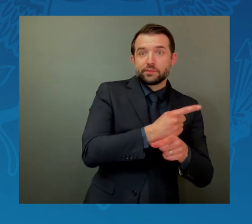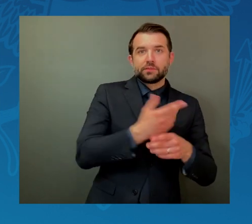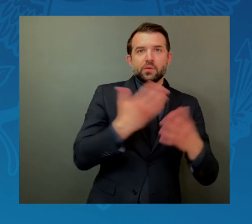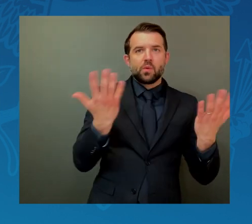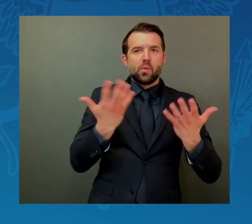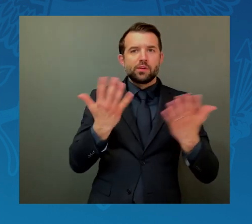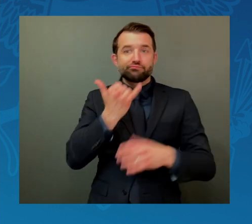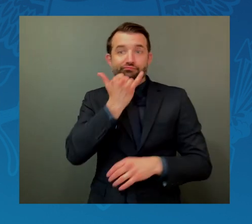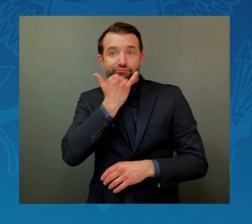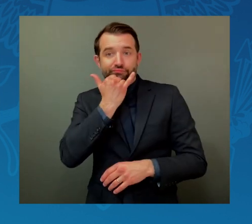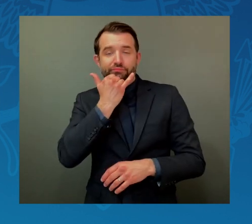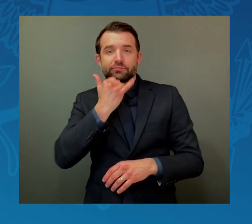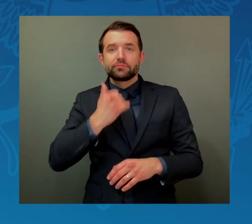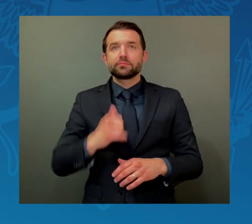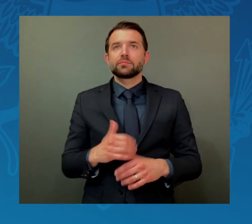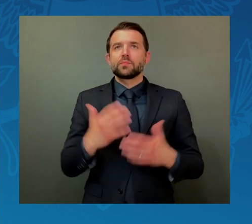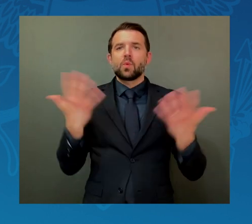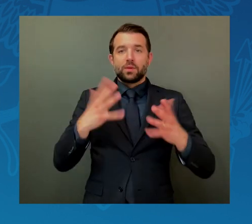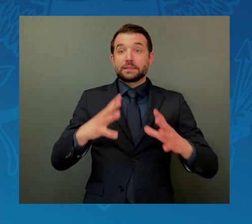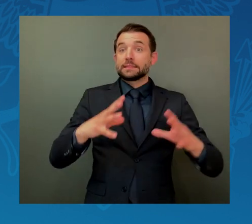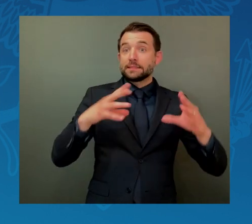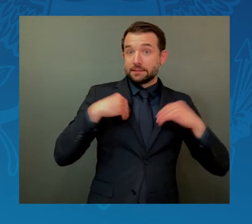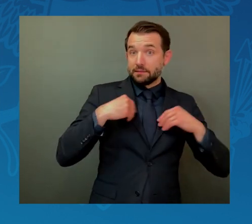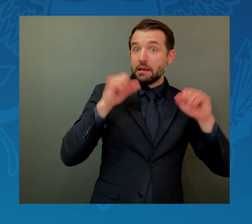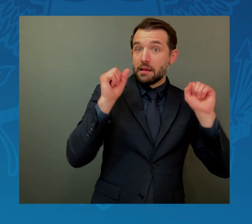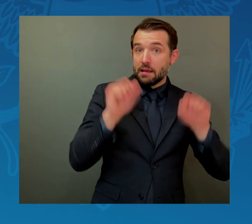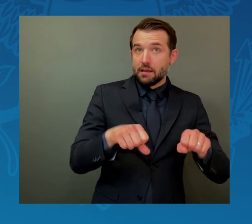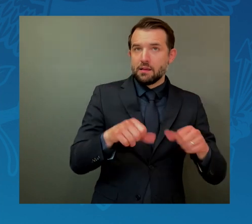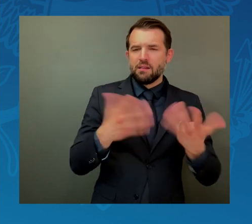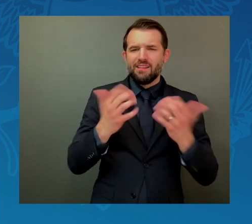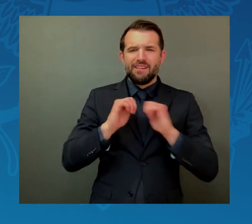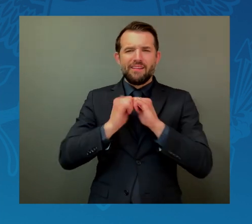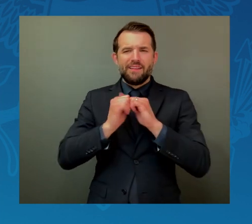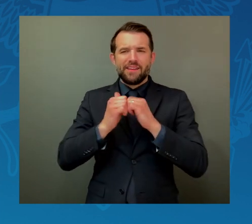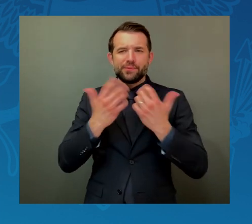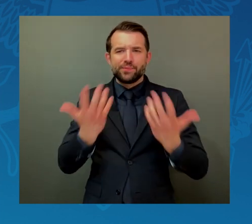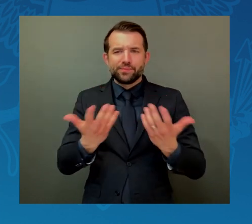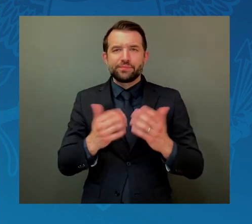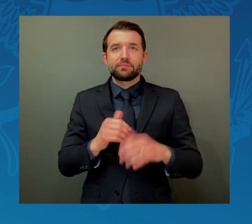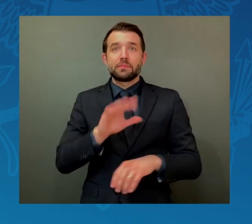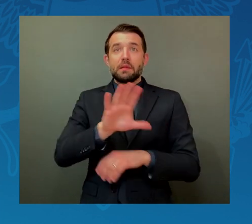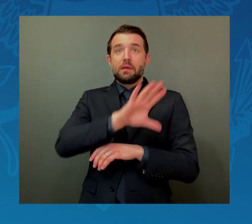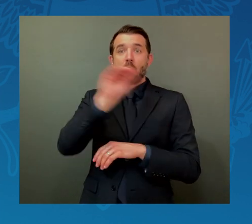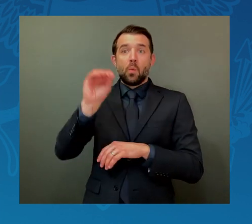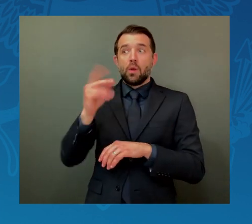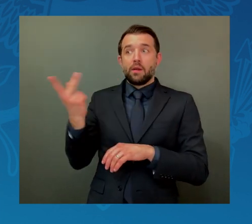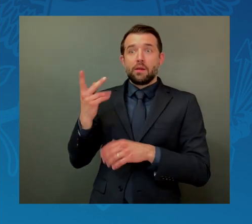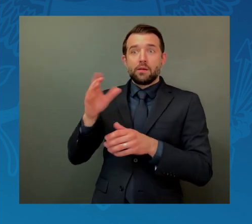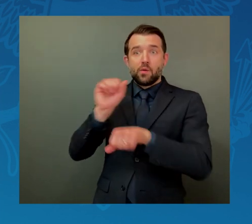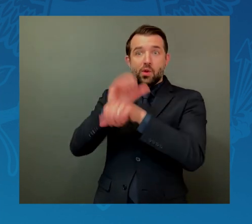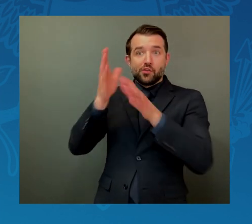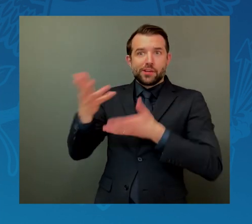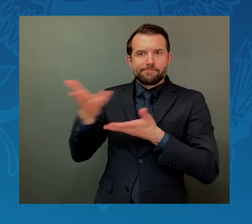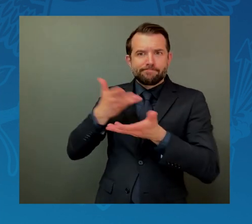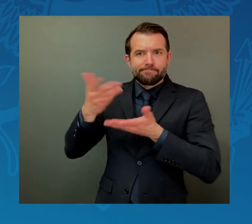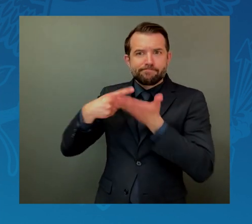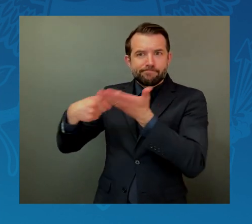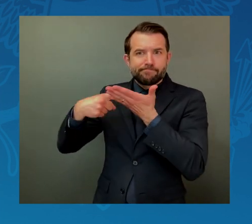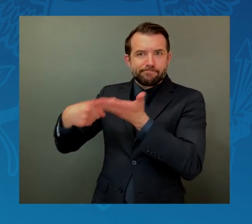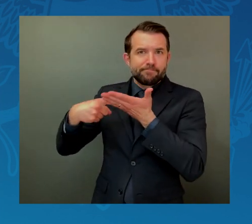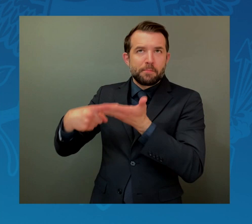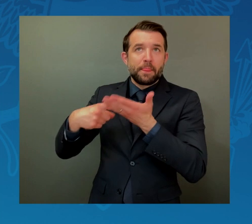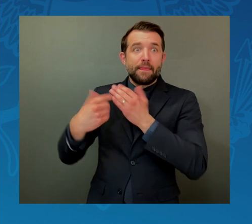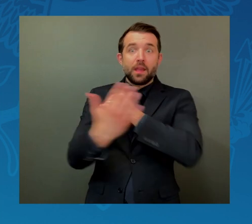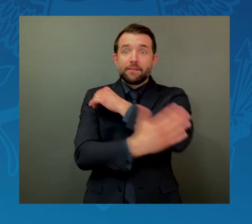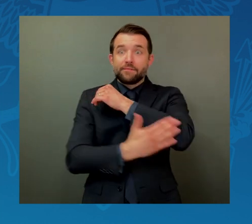Whether it is the way we interact with our colleagues at work or the way nations interact with each other